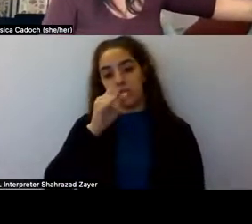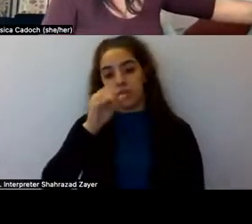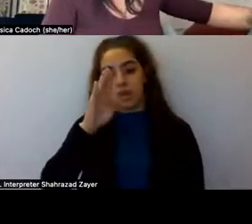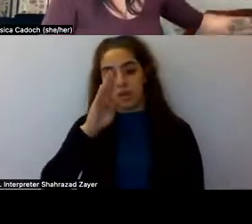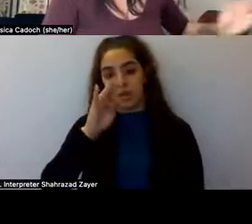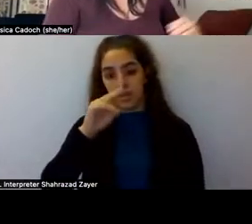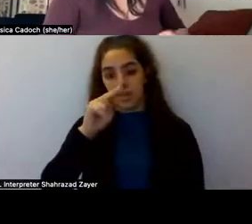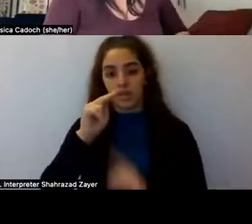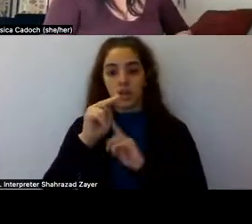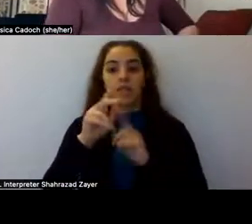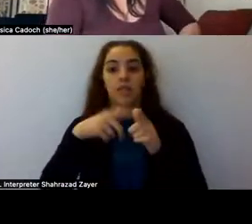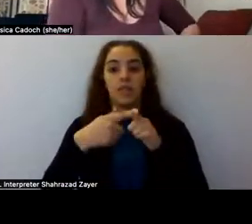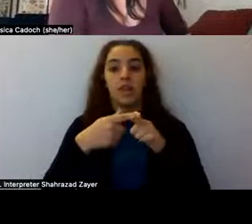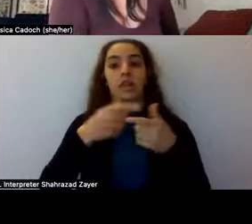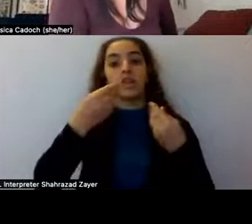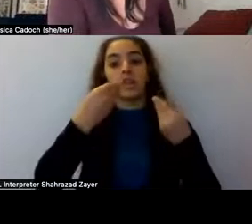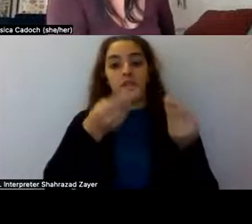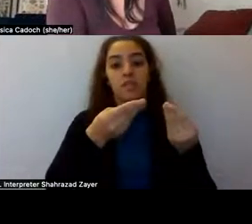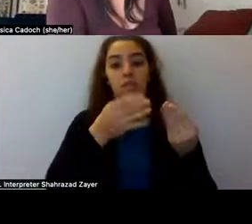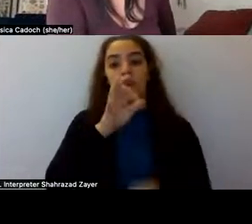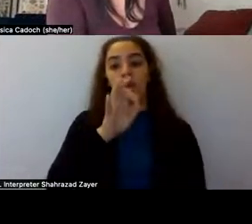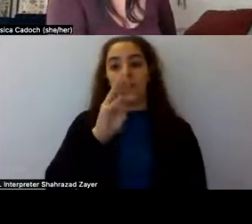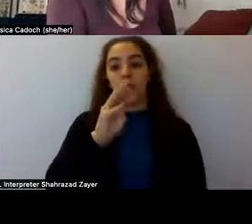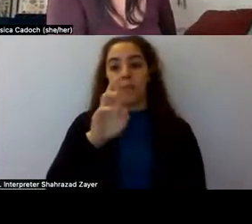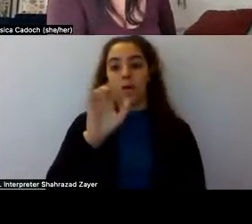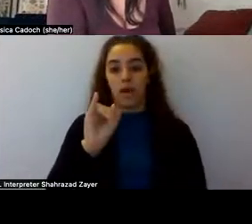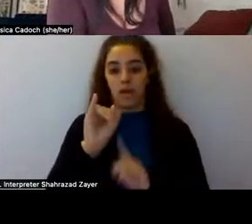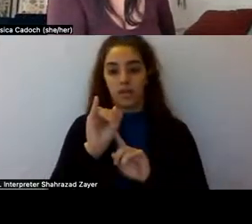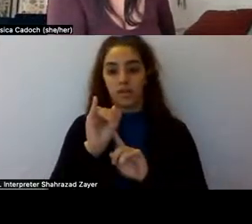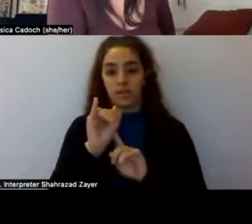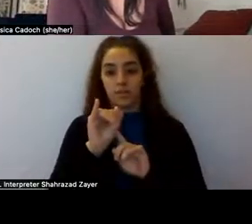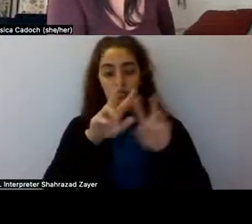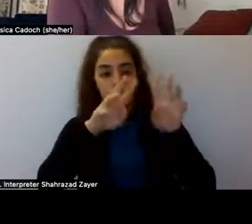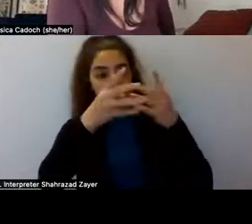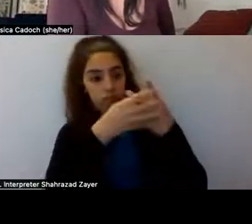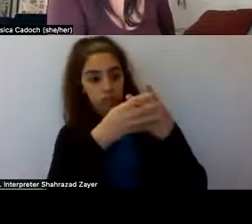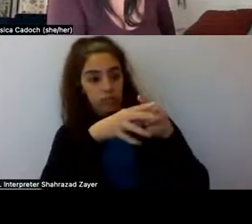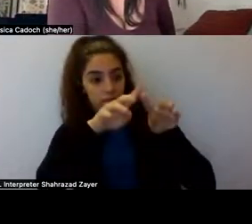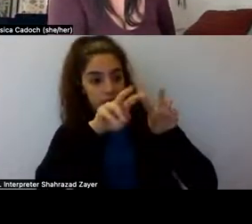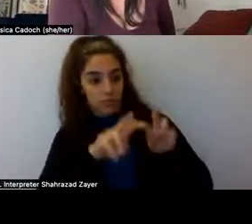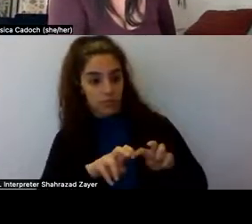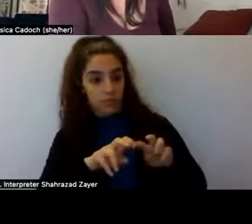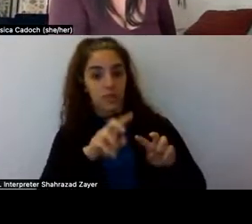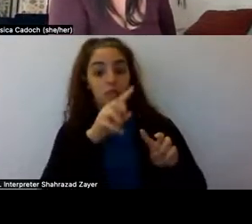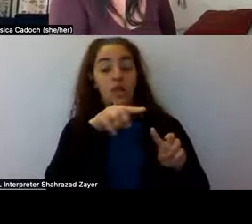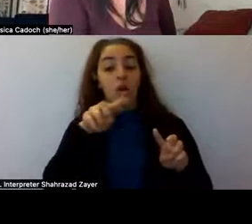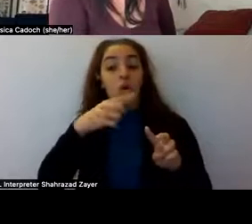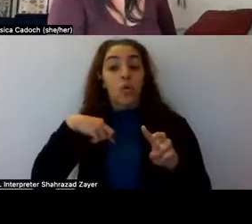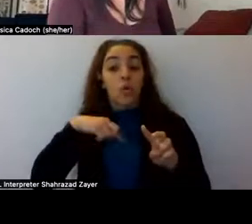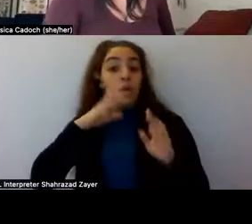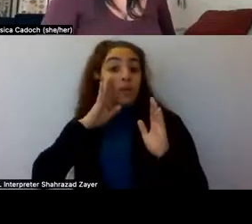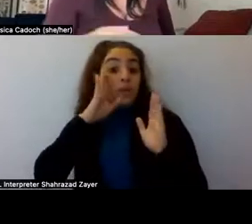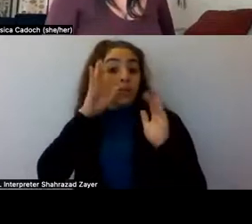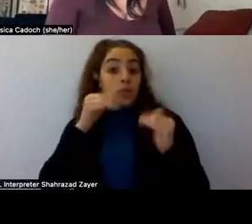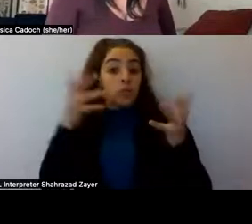to take an fMRI, a functional magnetic resonance image. And, um, the expectation, I think, was that people would see an